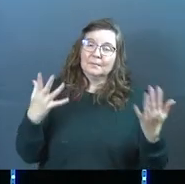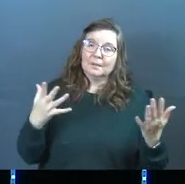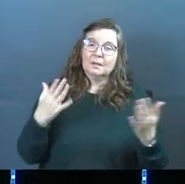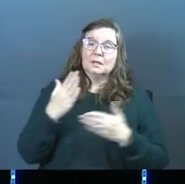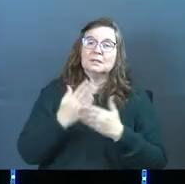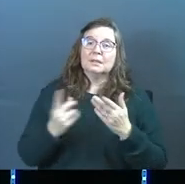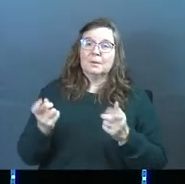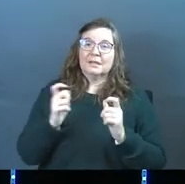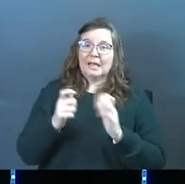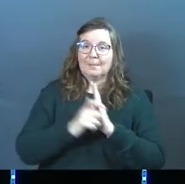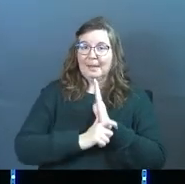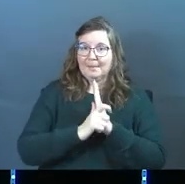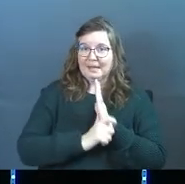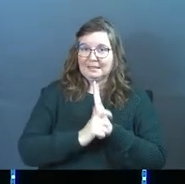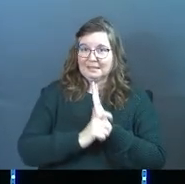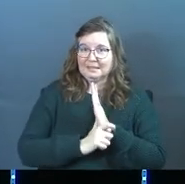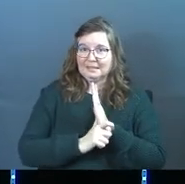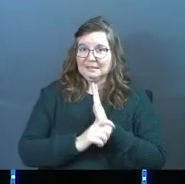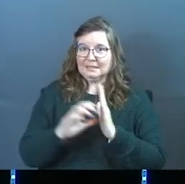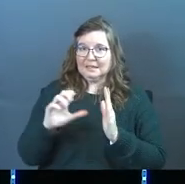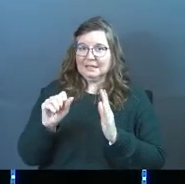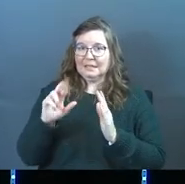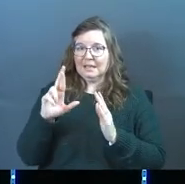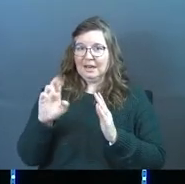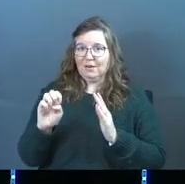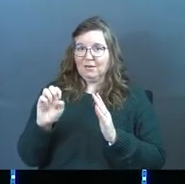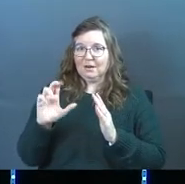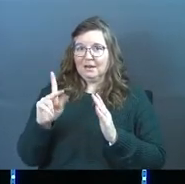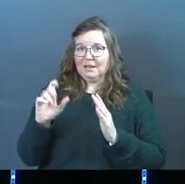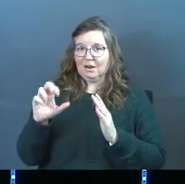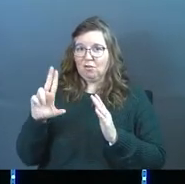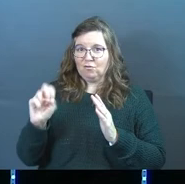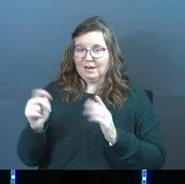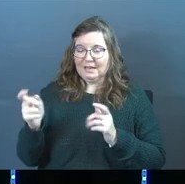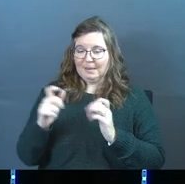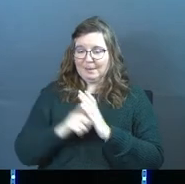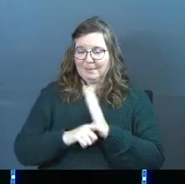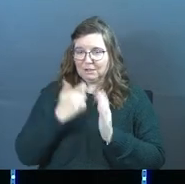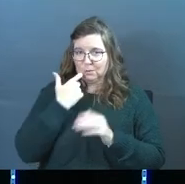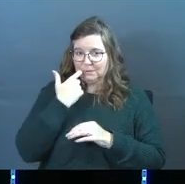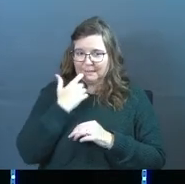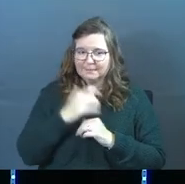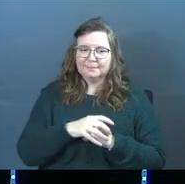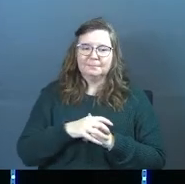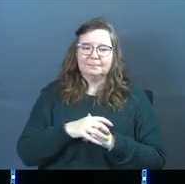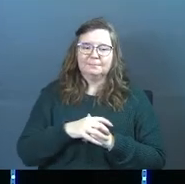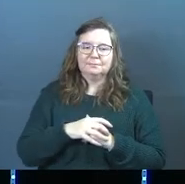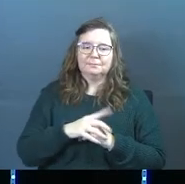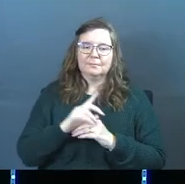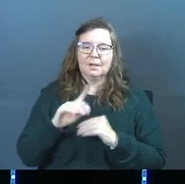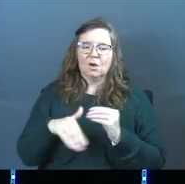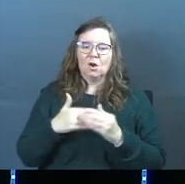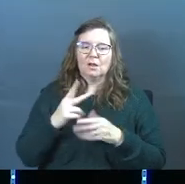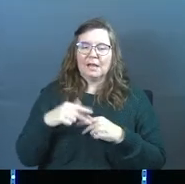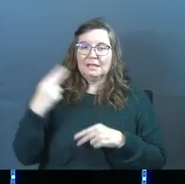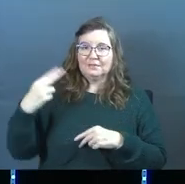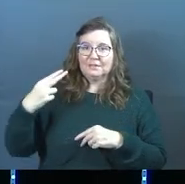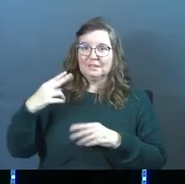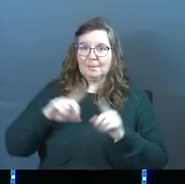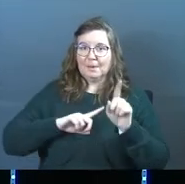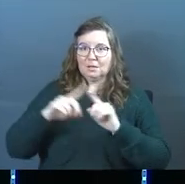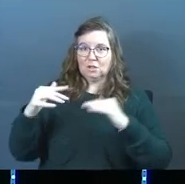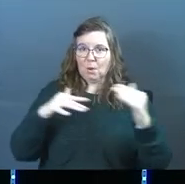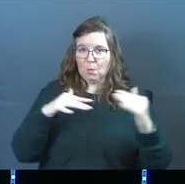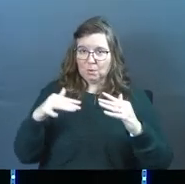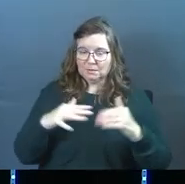So someone gave me a magazine. was Kerry Cochran gave me this magazine recently. And it's all kinds of history about